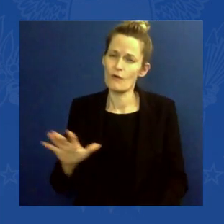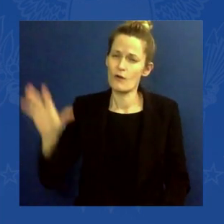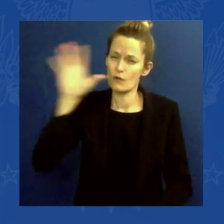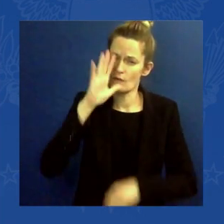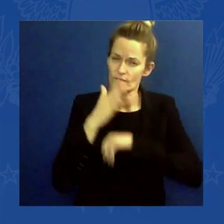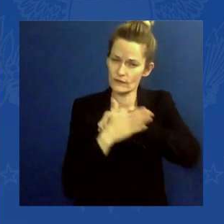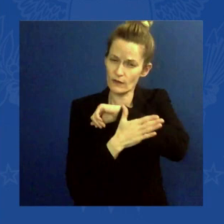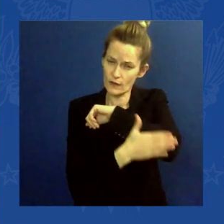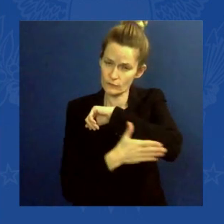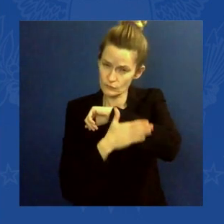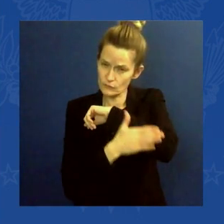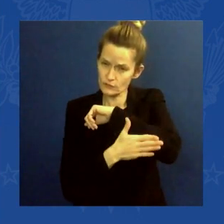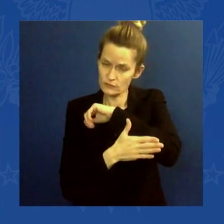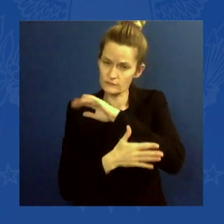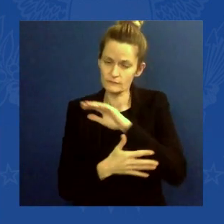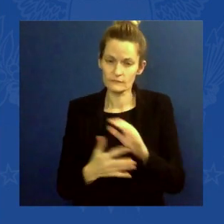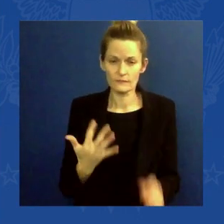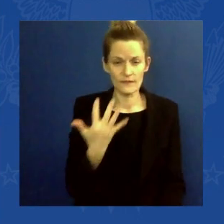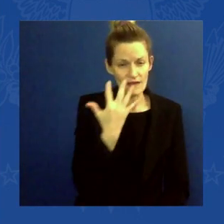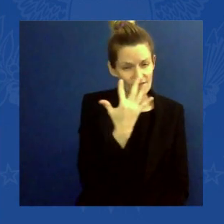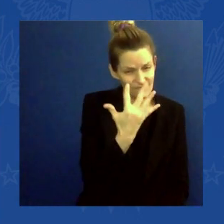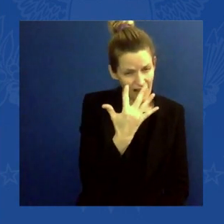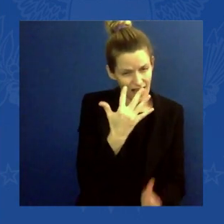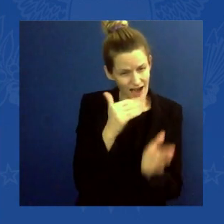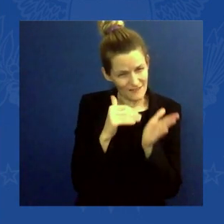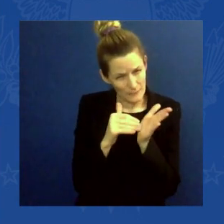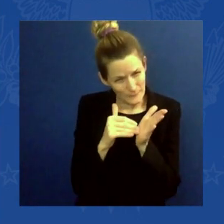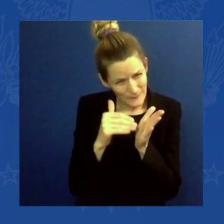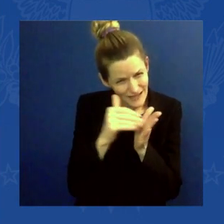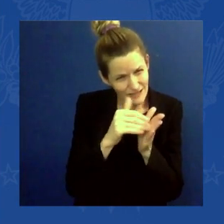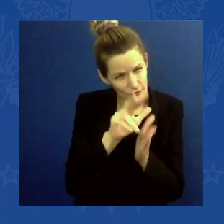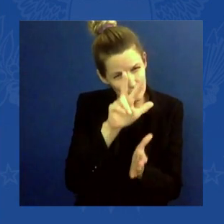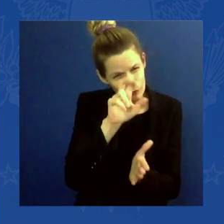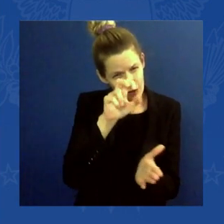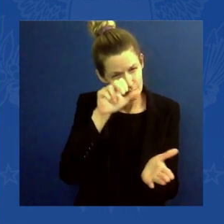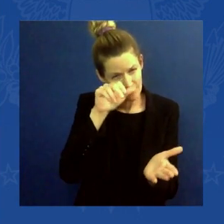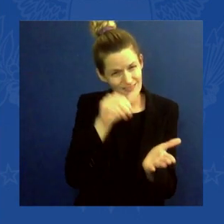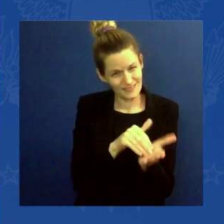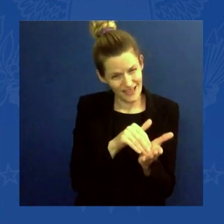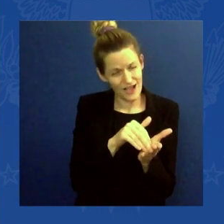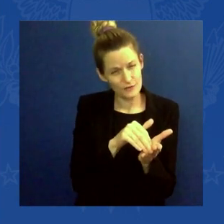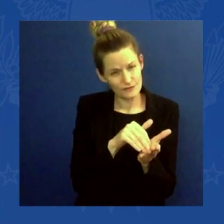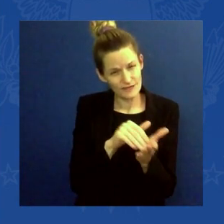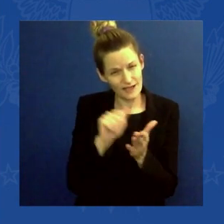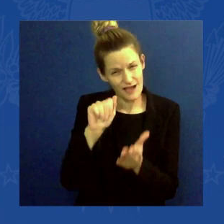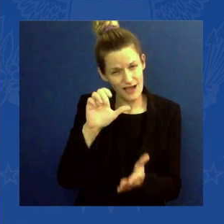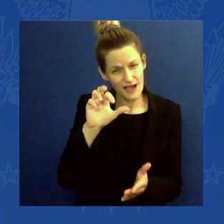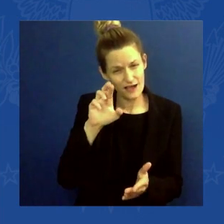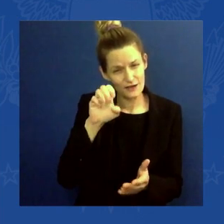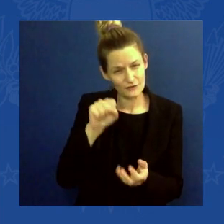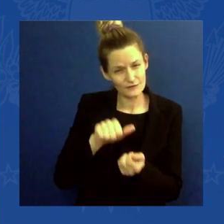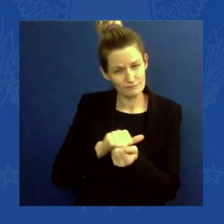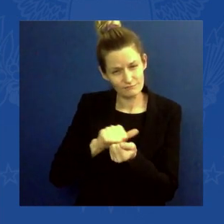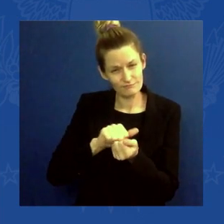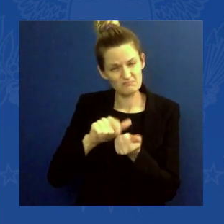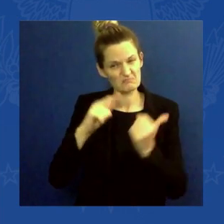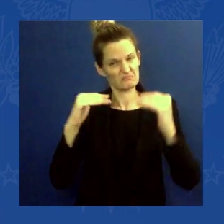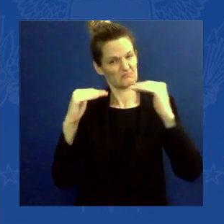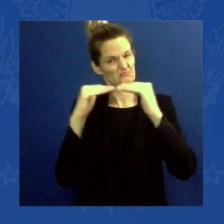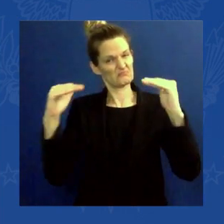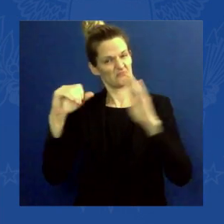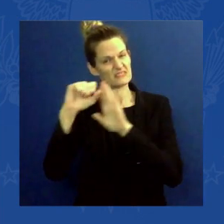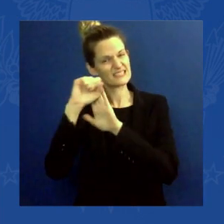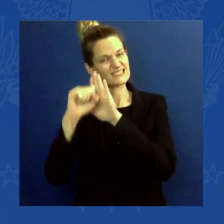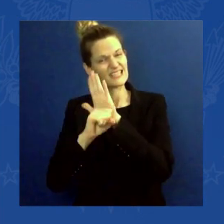roughly the size of the state of New Jersey. In California, this year, more than 2.2 million